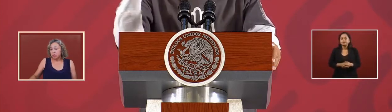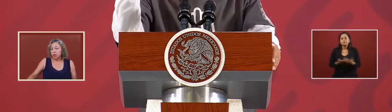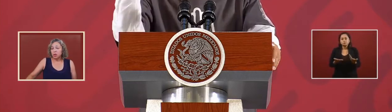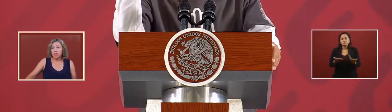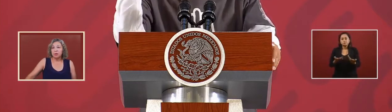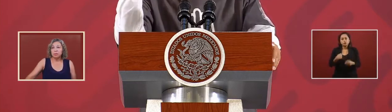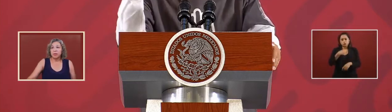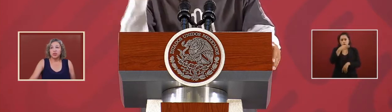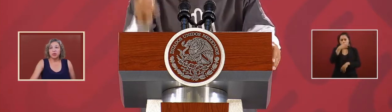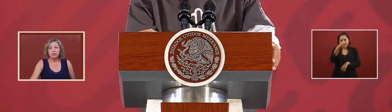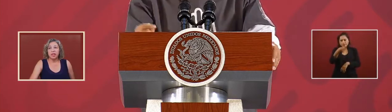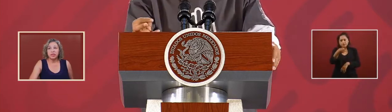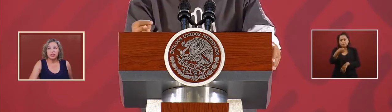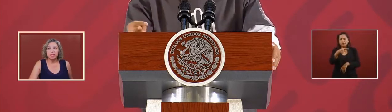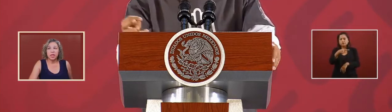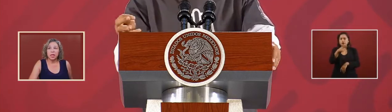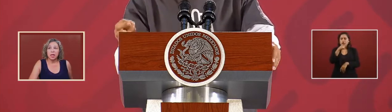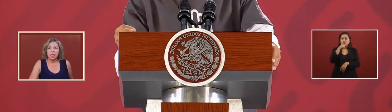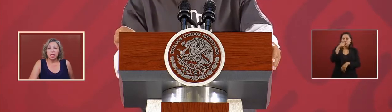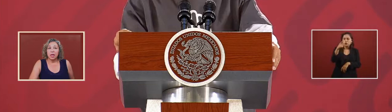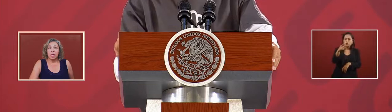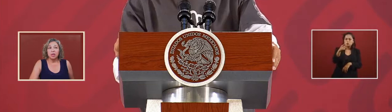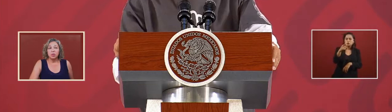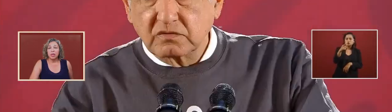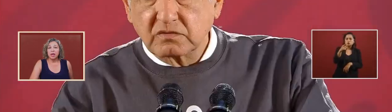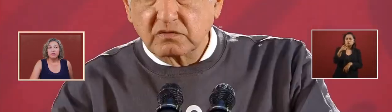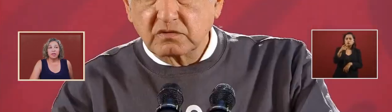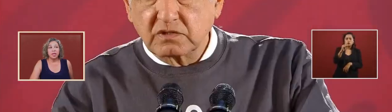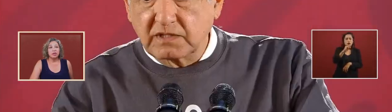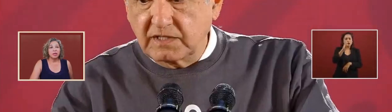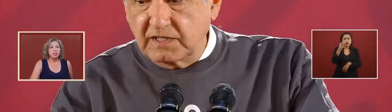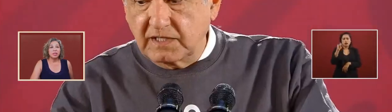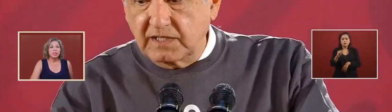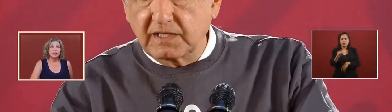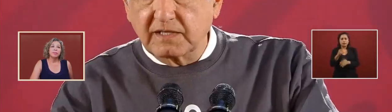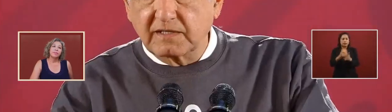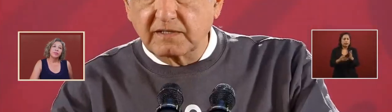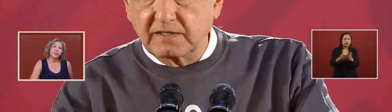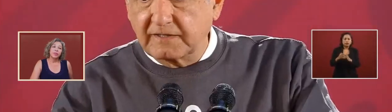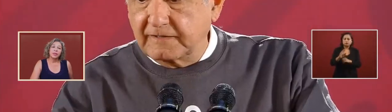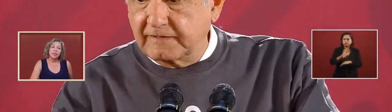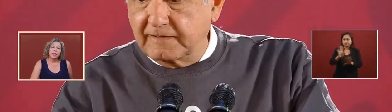so you will not be short of electricity and you will not have the increases